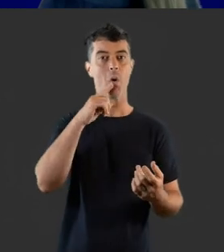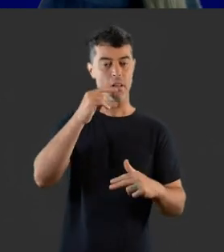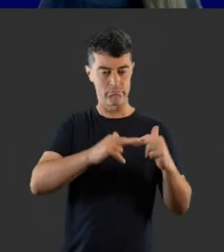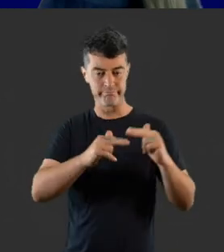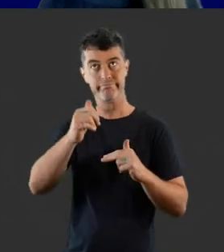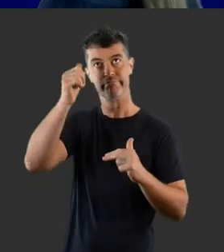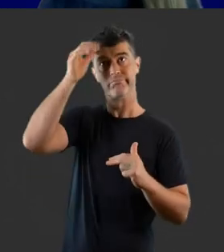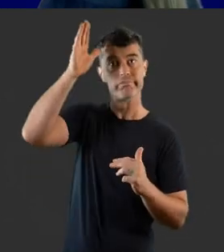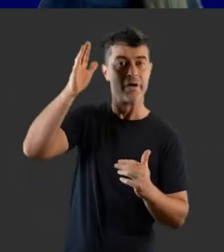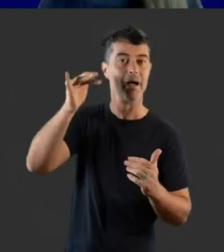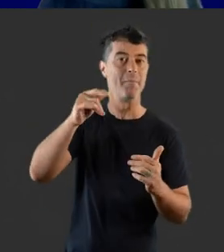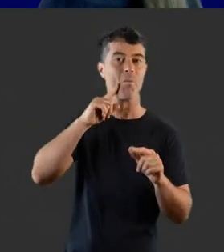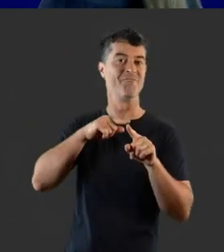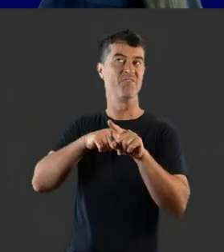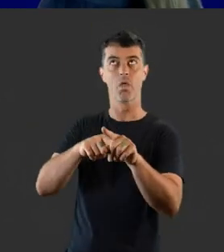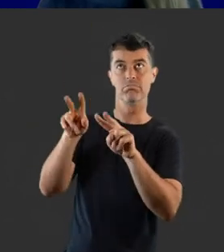help them understand.